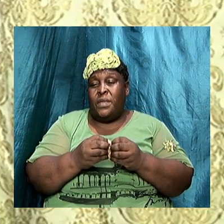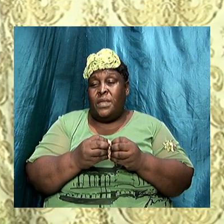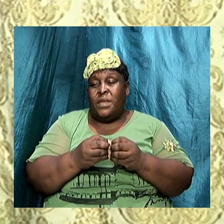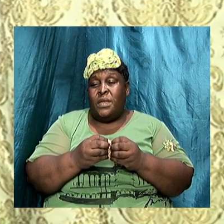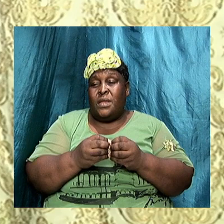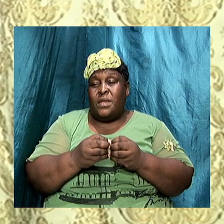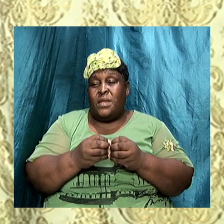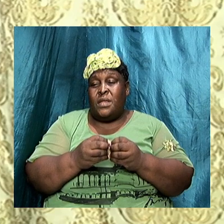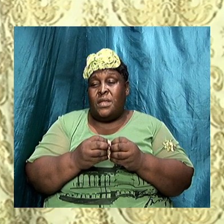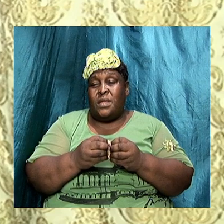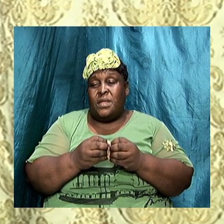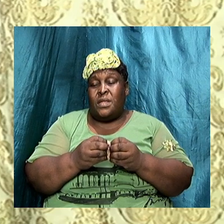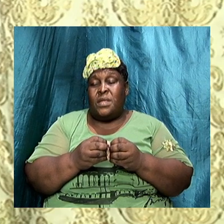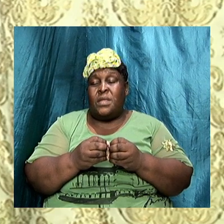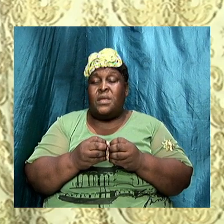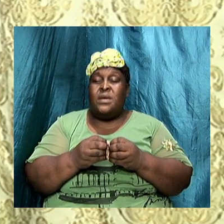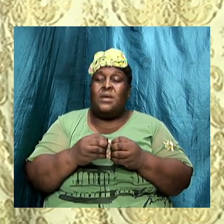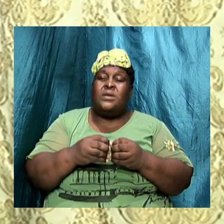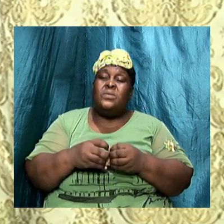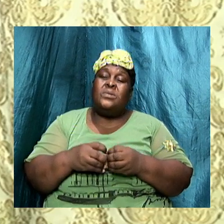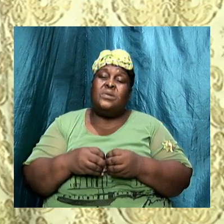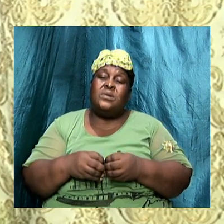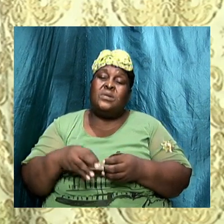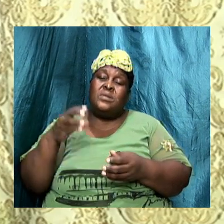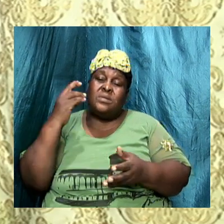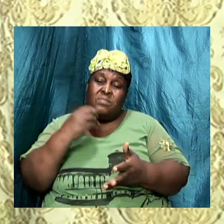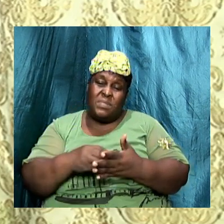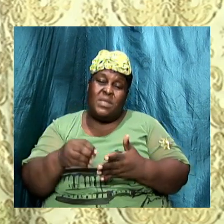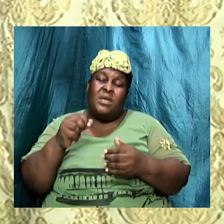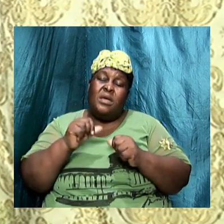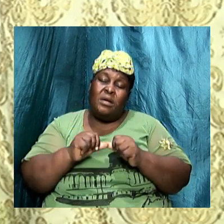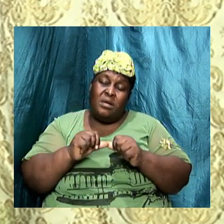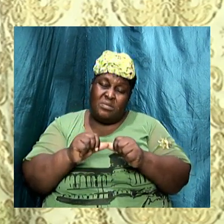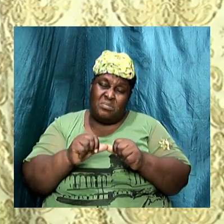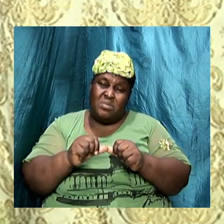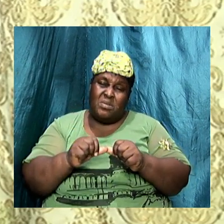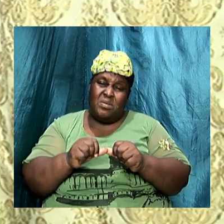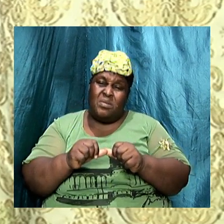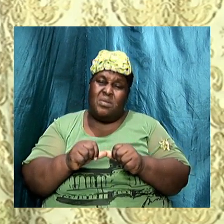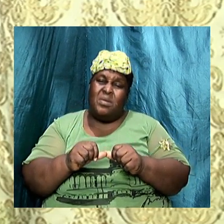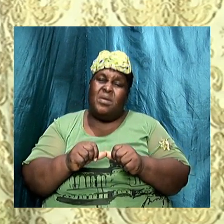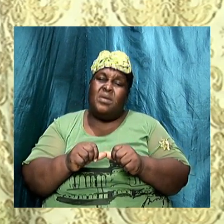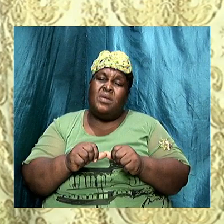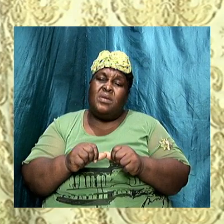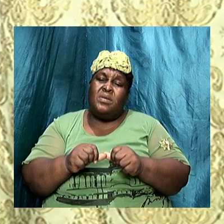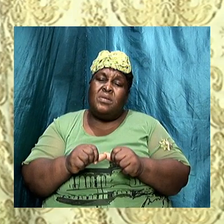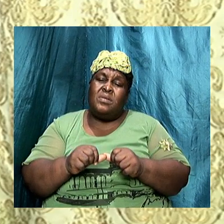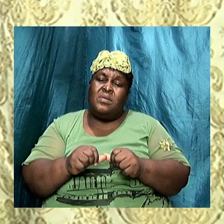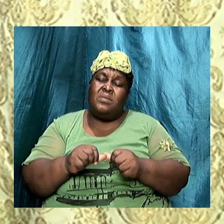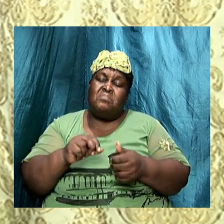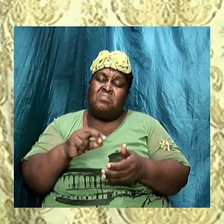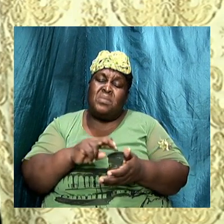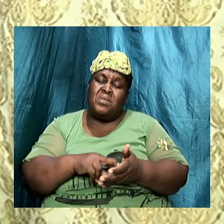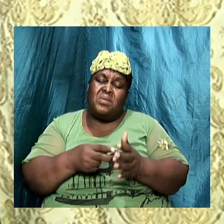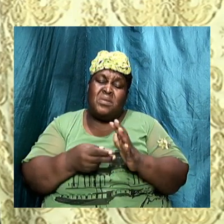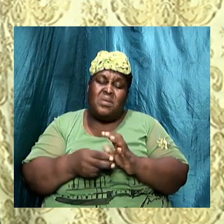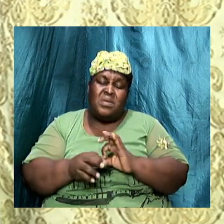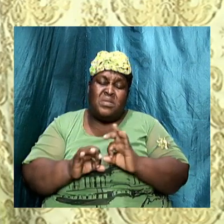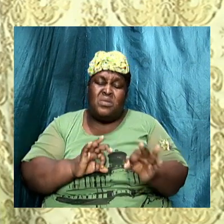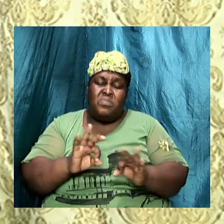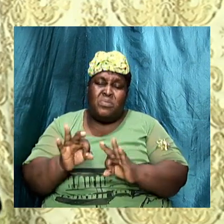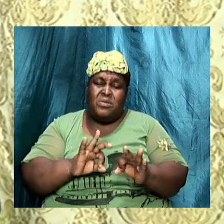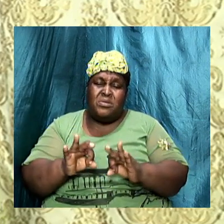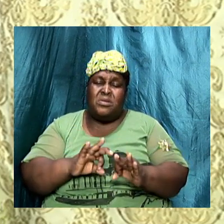in one area or another they insisted on a literal interpretation of the scriptures